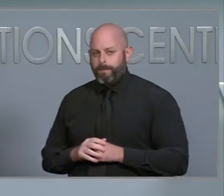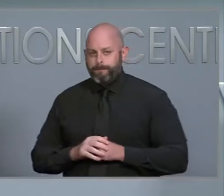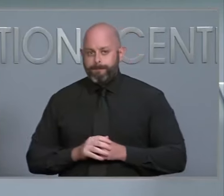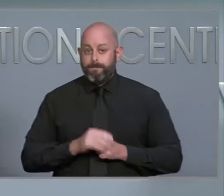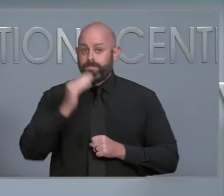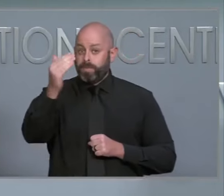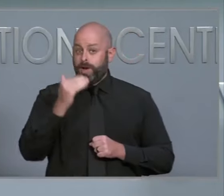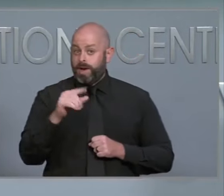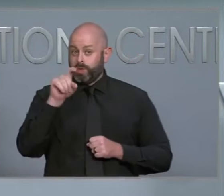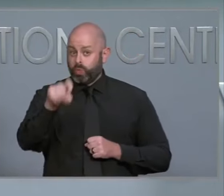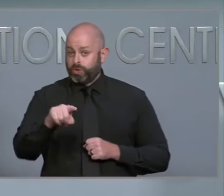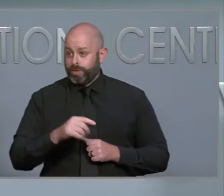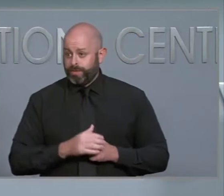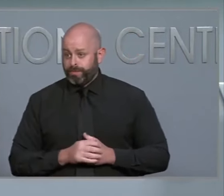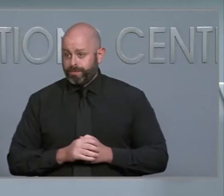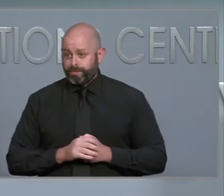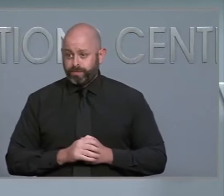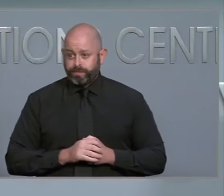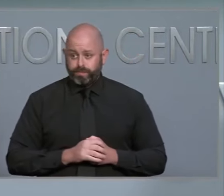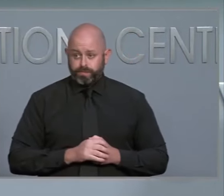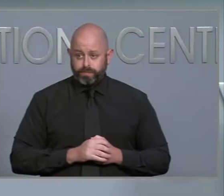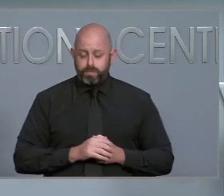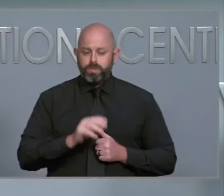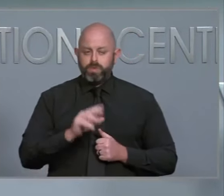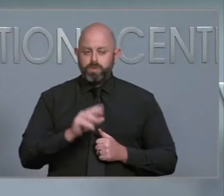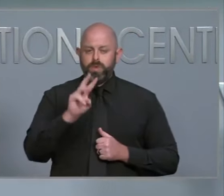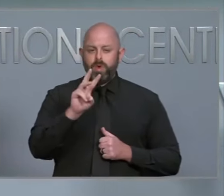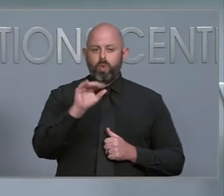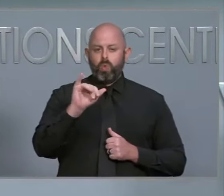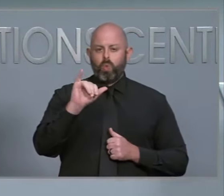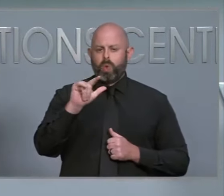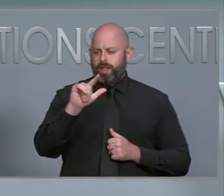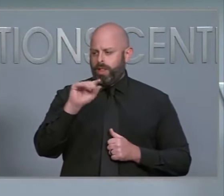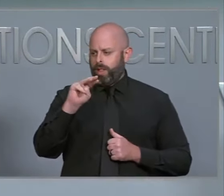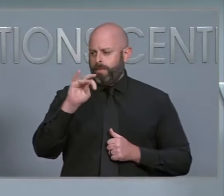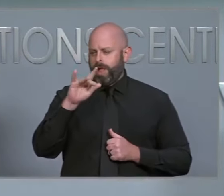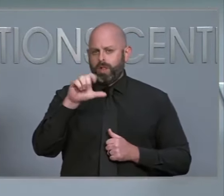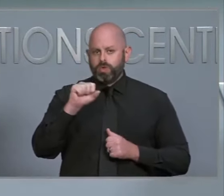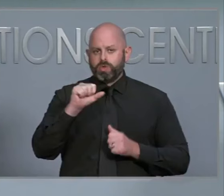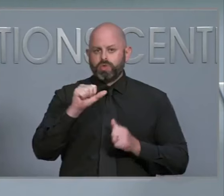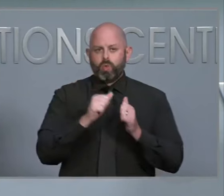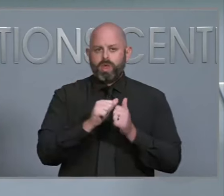Our next question is from Will Michaels with WUNC Radio. Go ahead, Will.